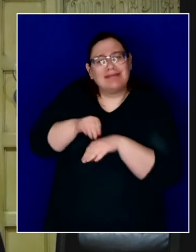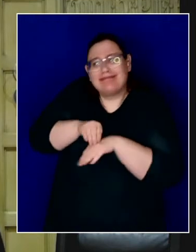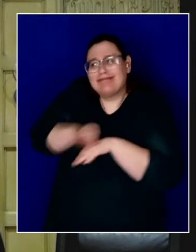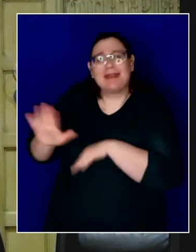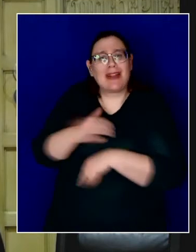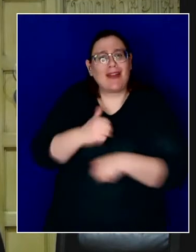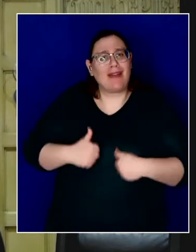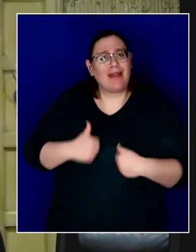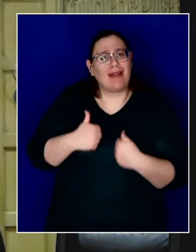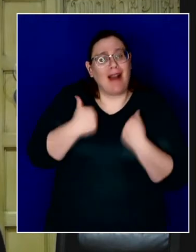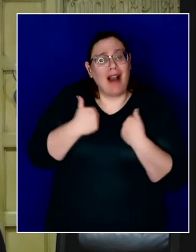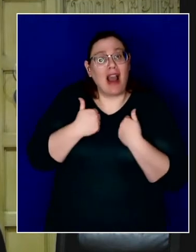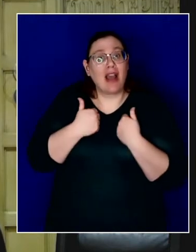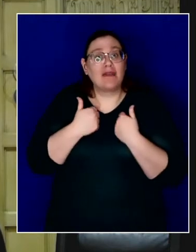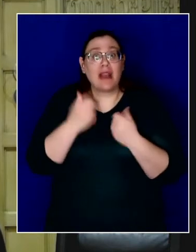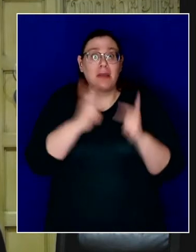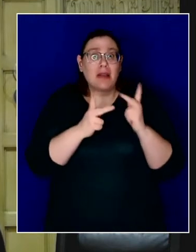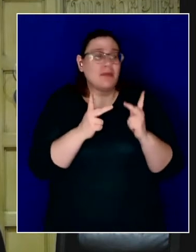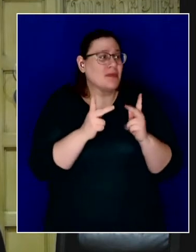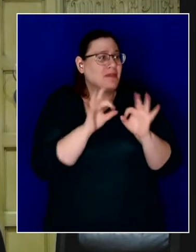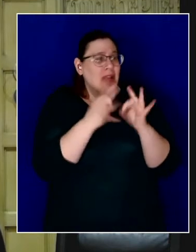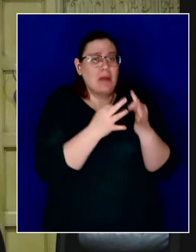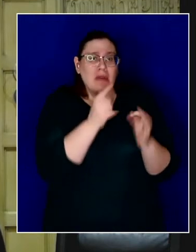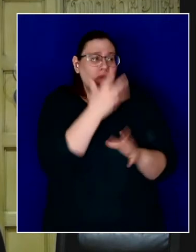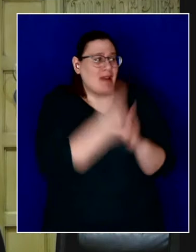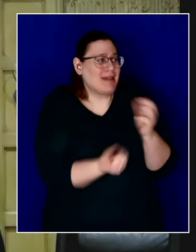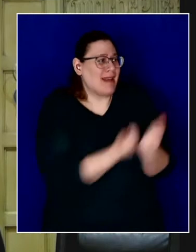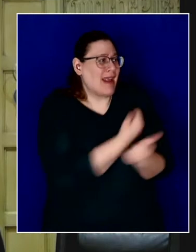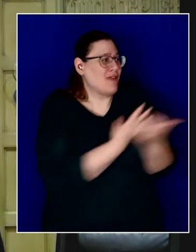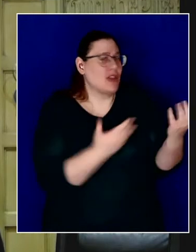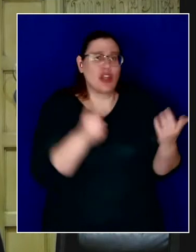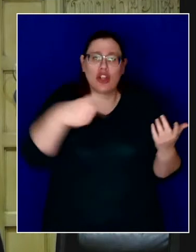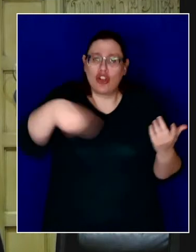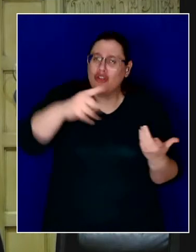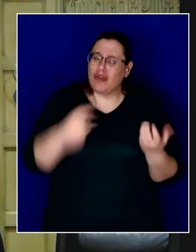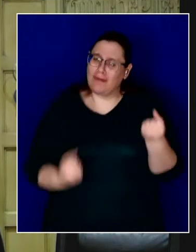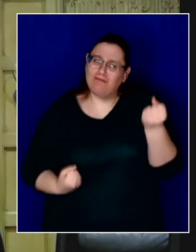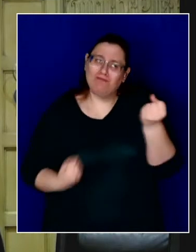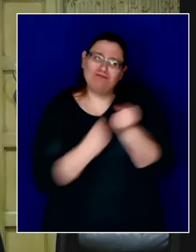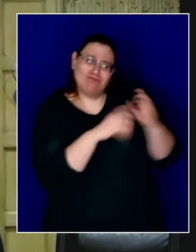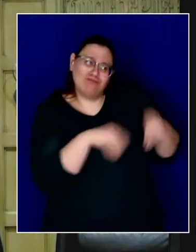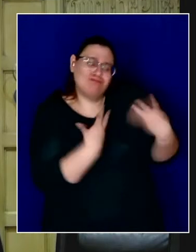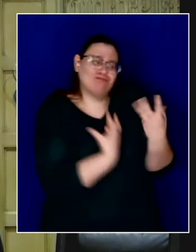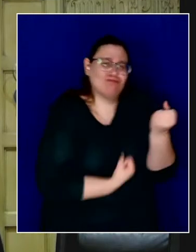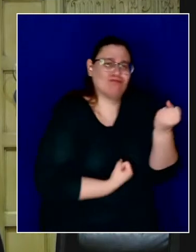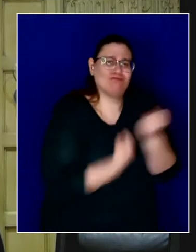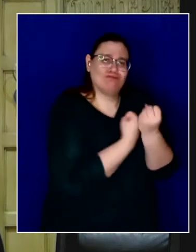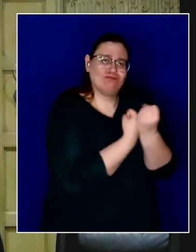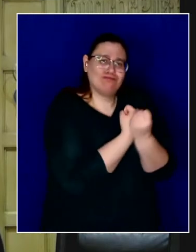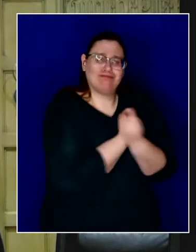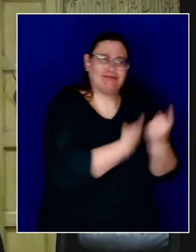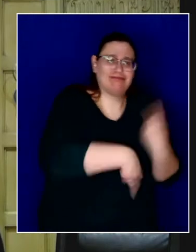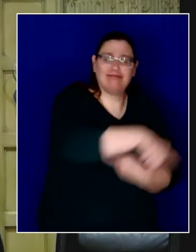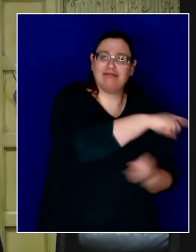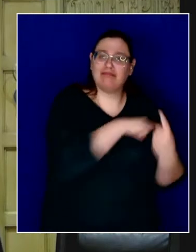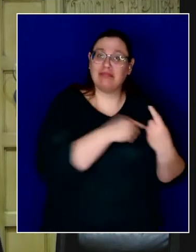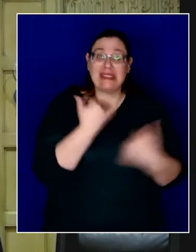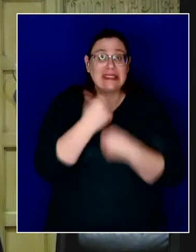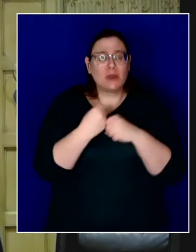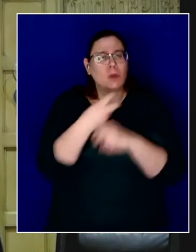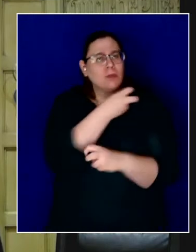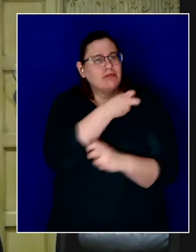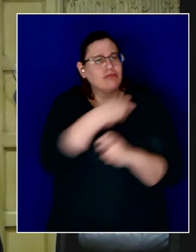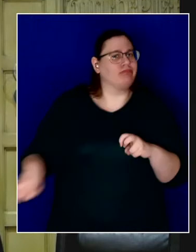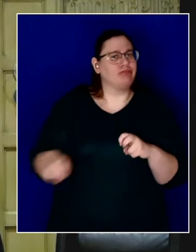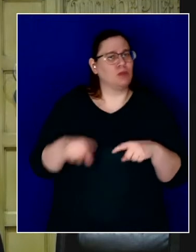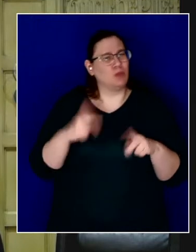held families that have lost everything this year. This has been the toughest year of our city's history, the most